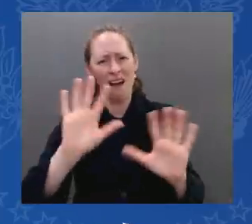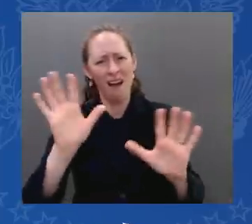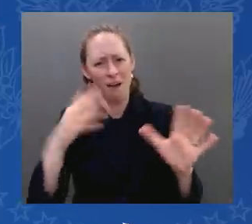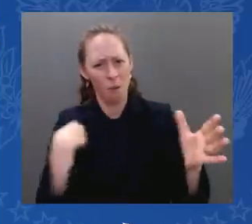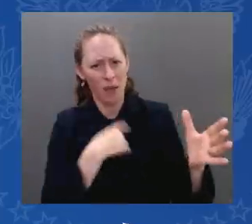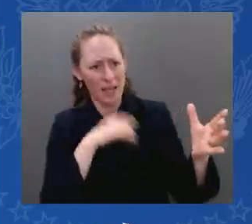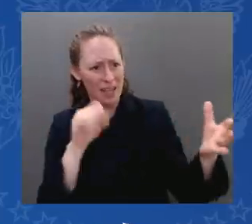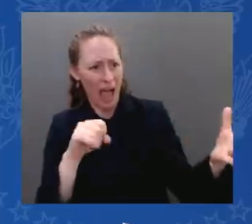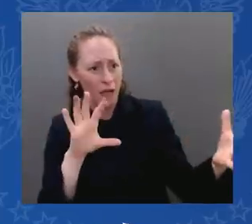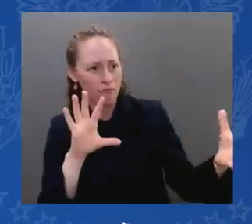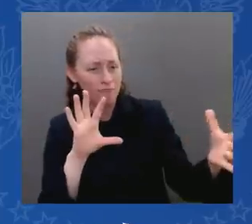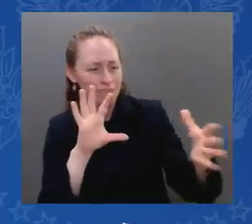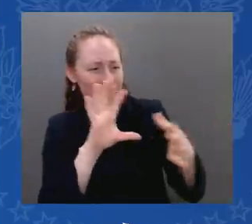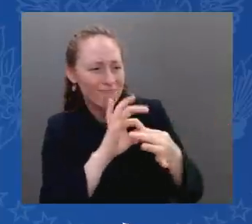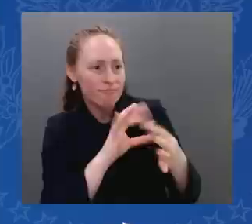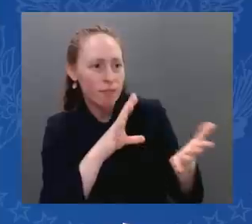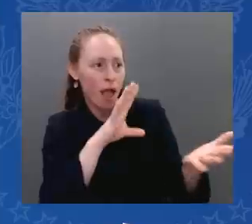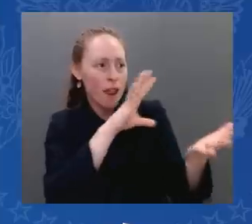cooperate.